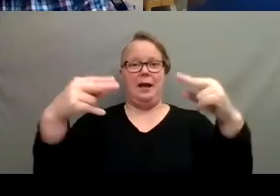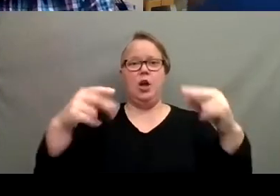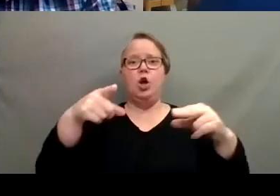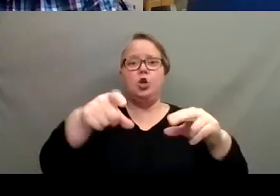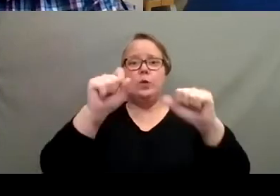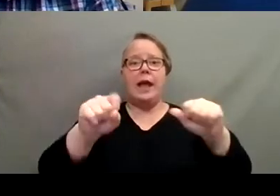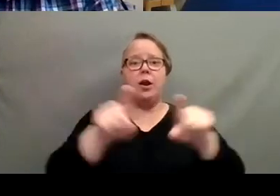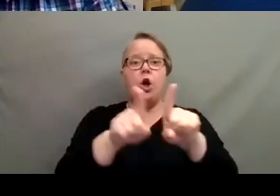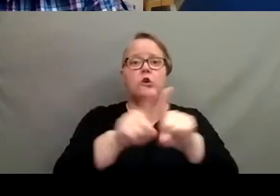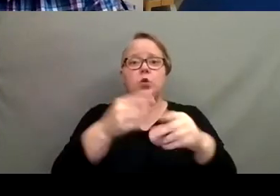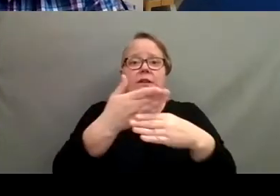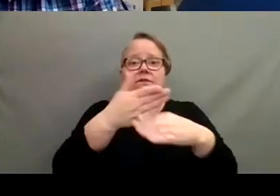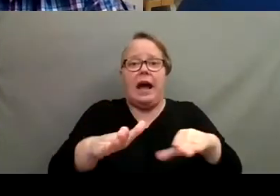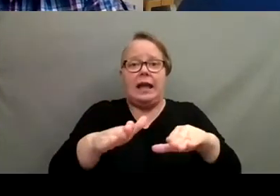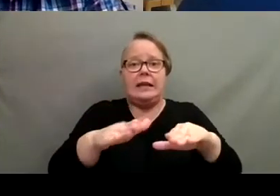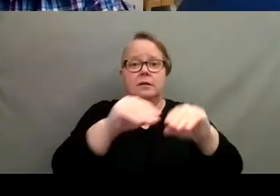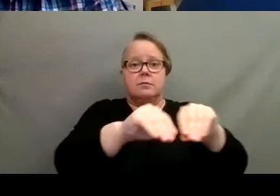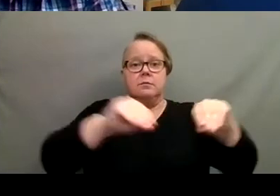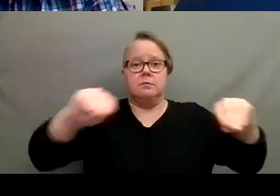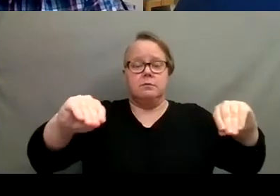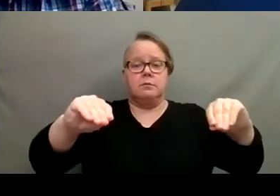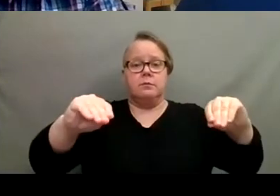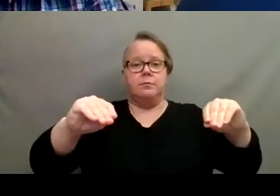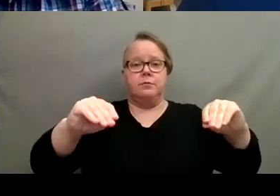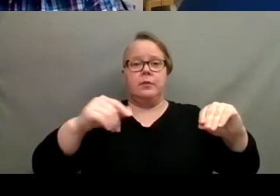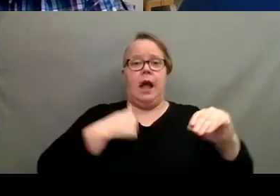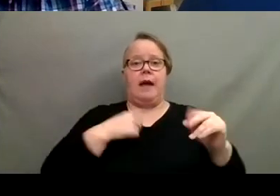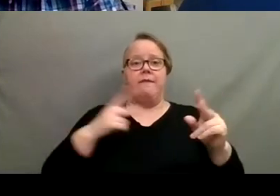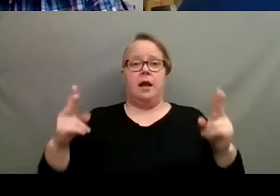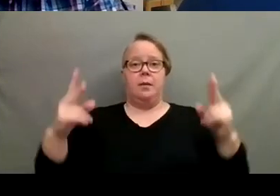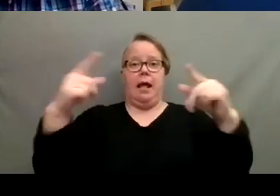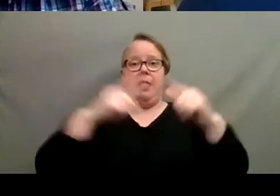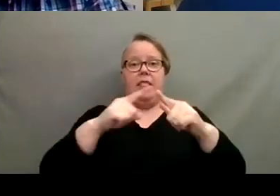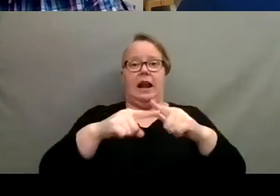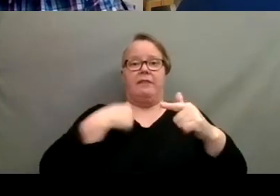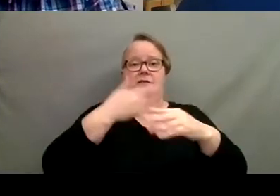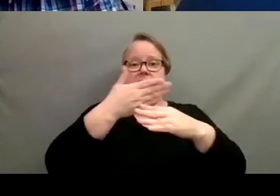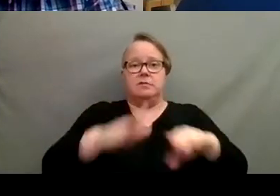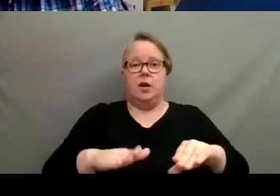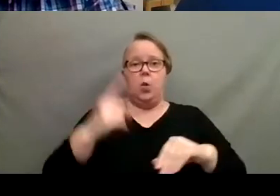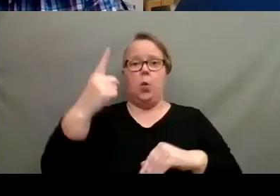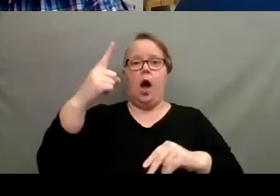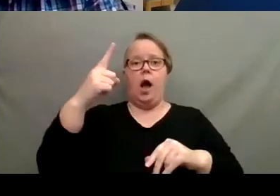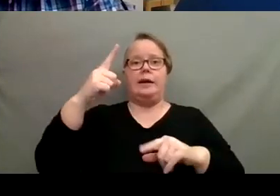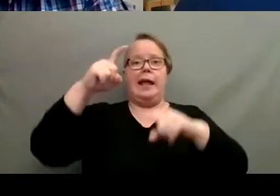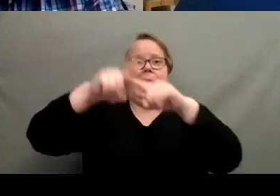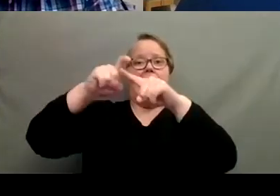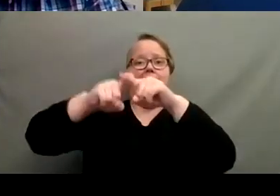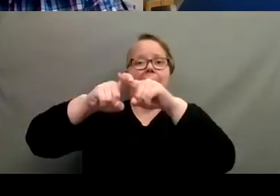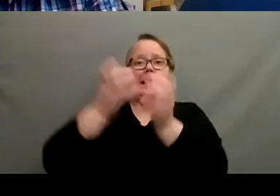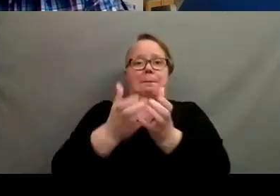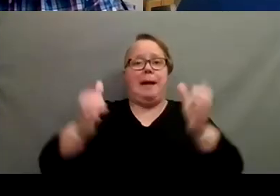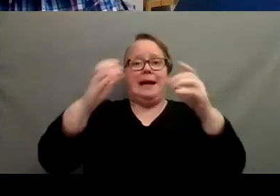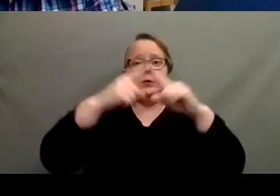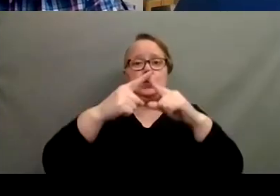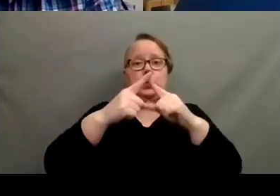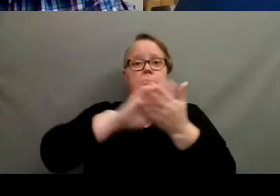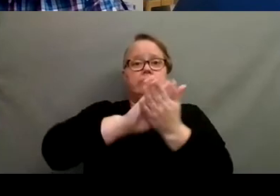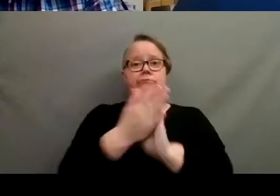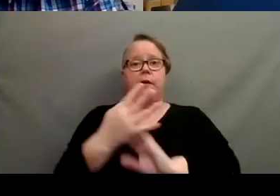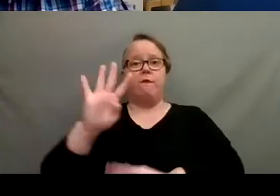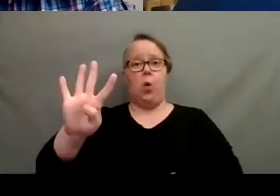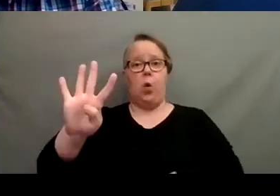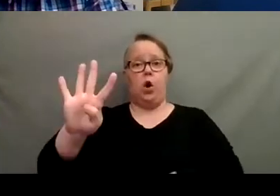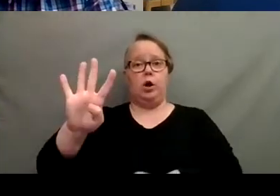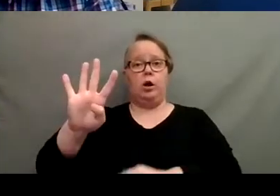point too. Uh, I've done that too, where I've, I've cut it back and then I've divided one, like hanging basket into four. And then by the time spring